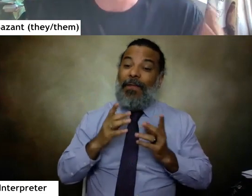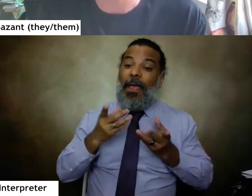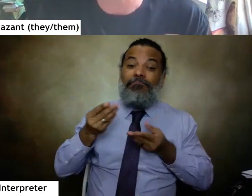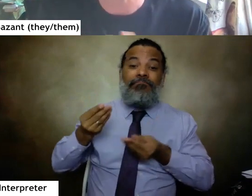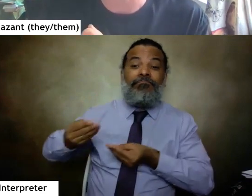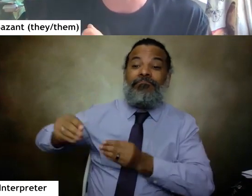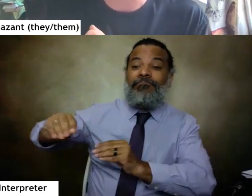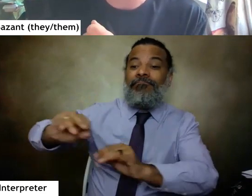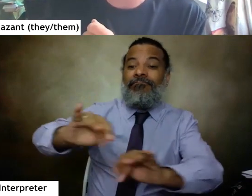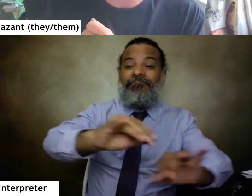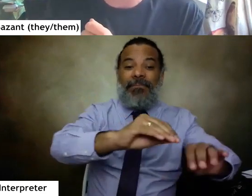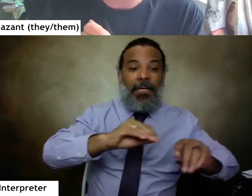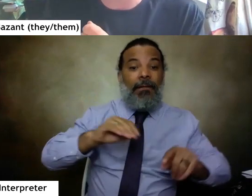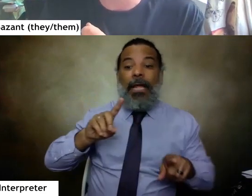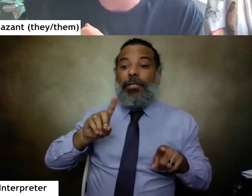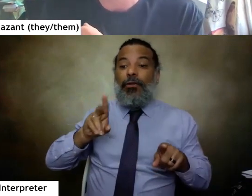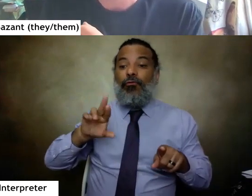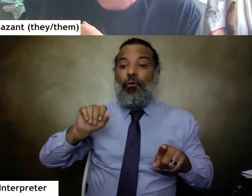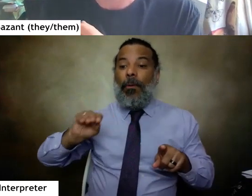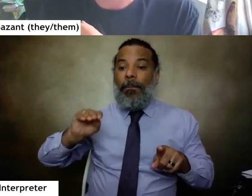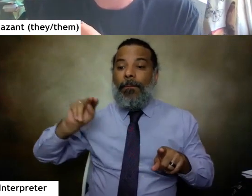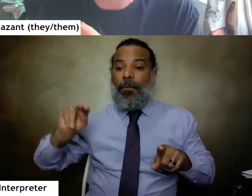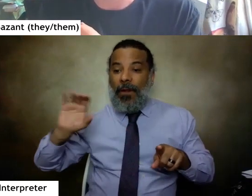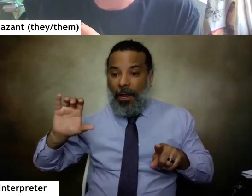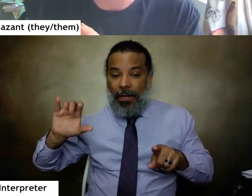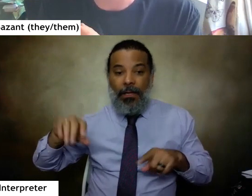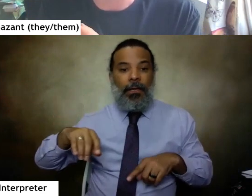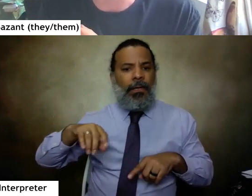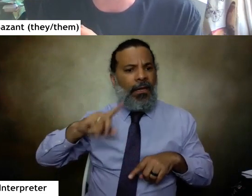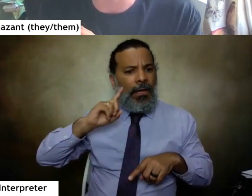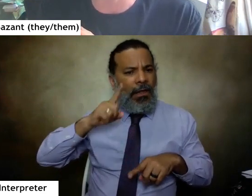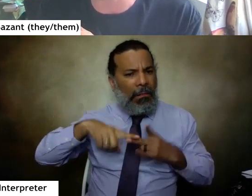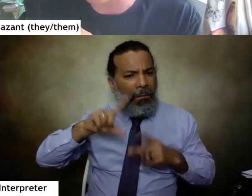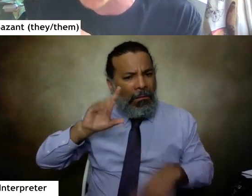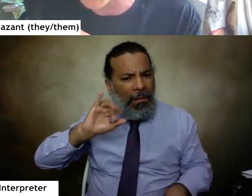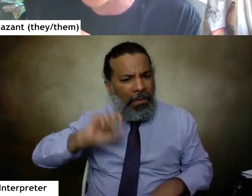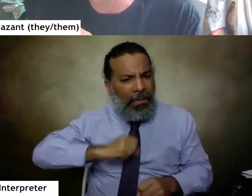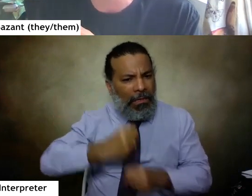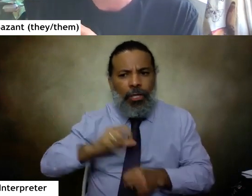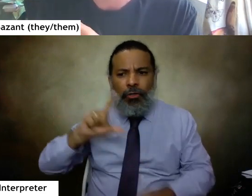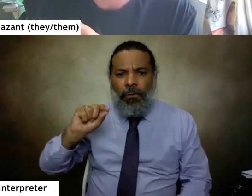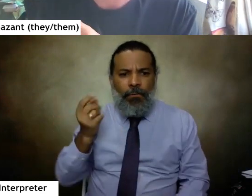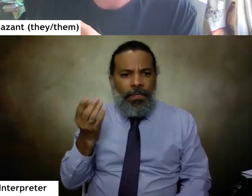These are folks in Durham, North Carolina, I think in 2014,